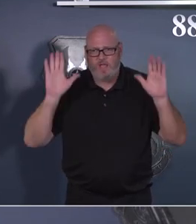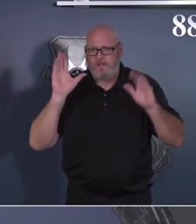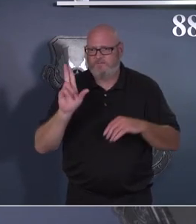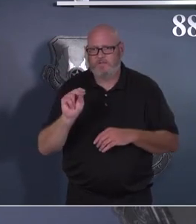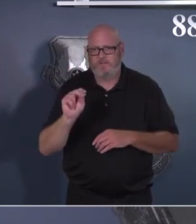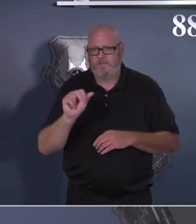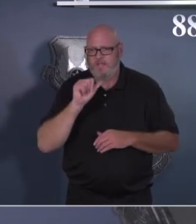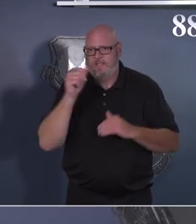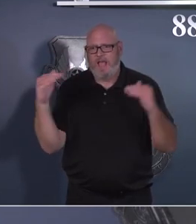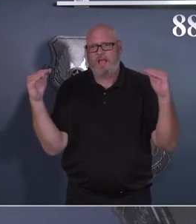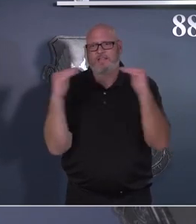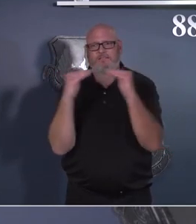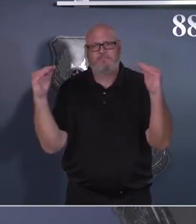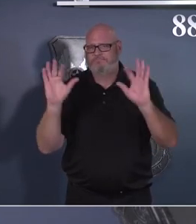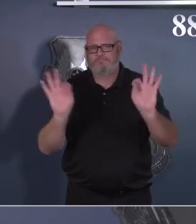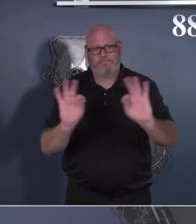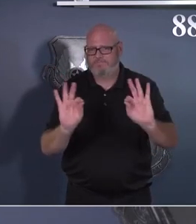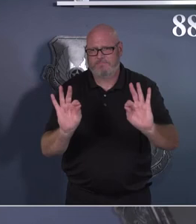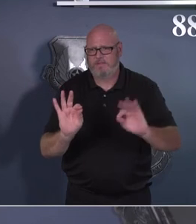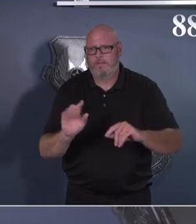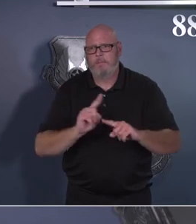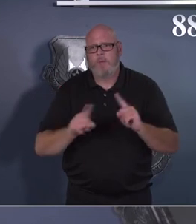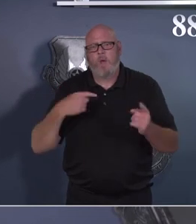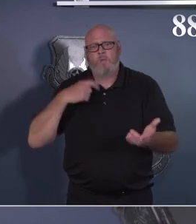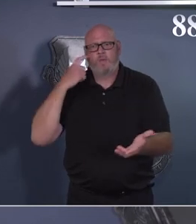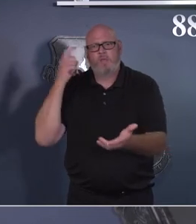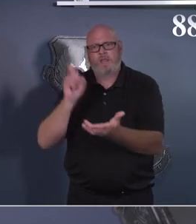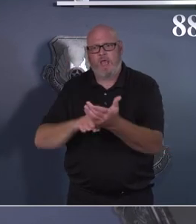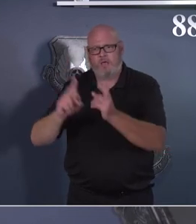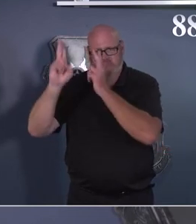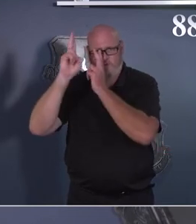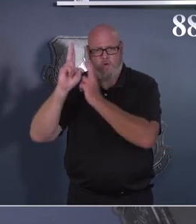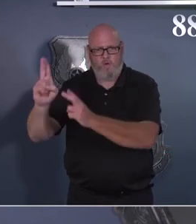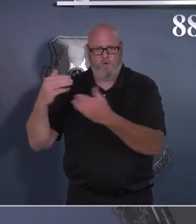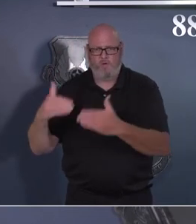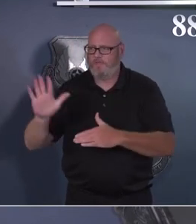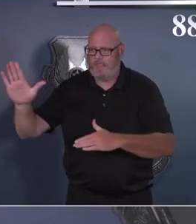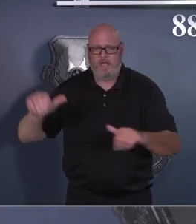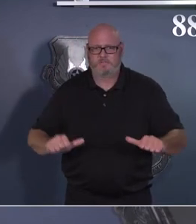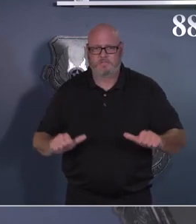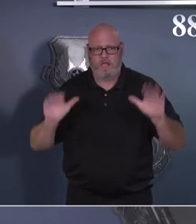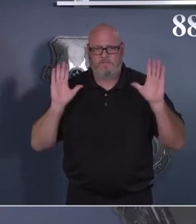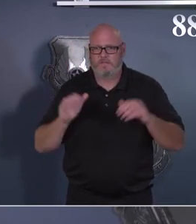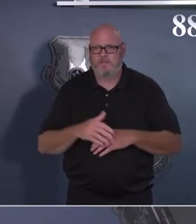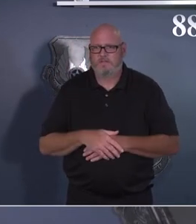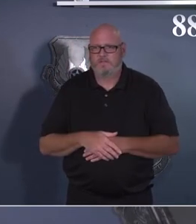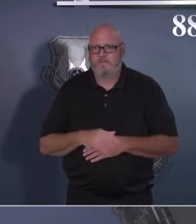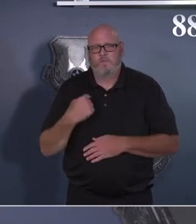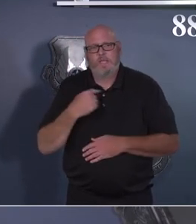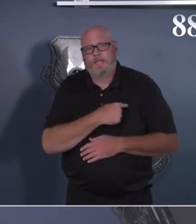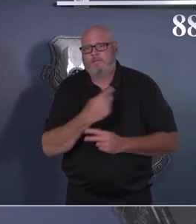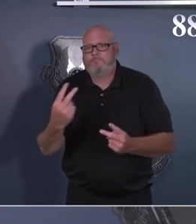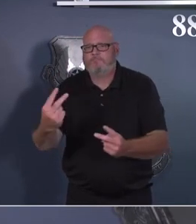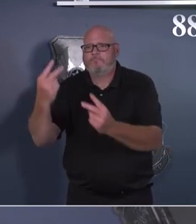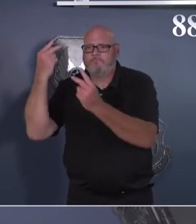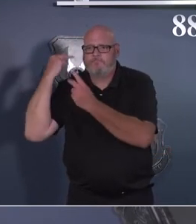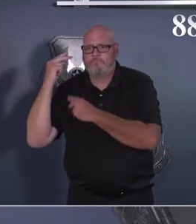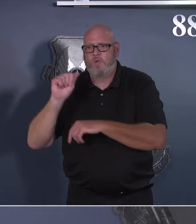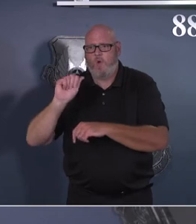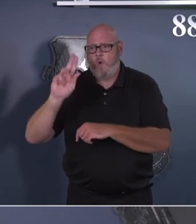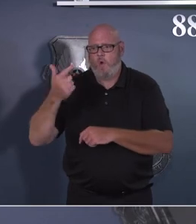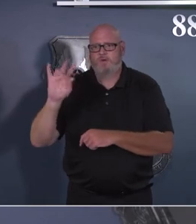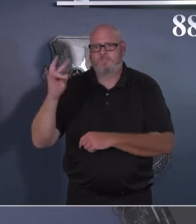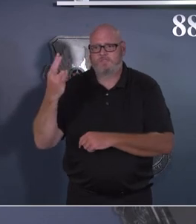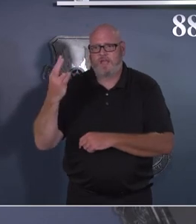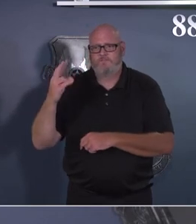with the Purple Heart in mind. Pause and think about them on Saturday, the 7th of August, which is National Purple Heart Day. I just ask that you join